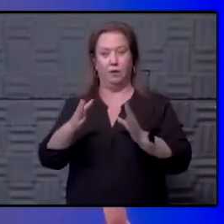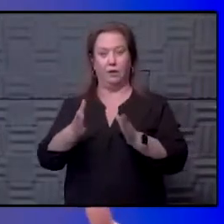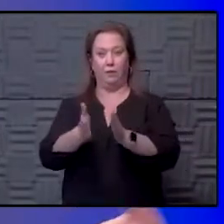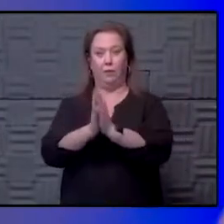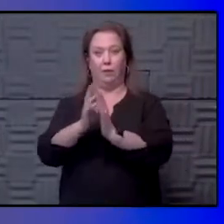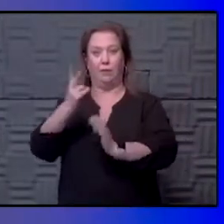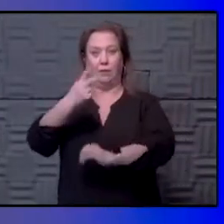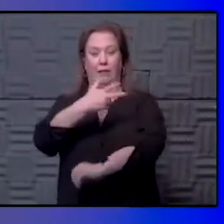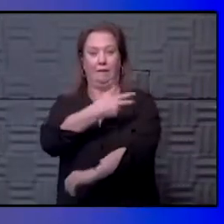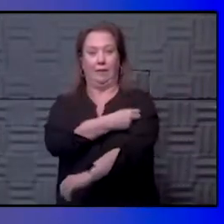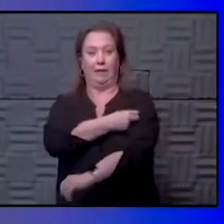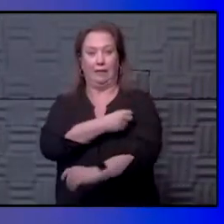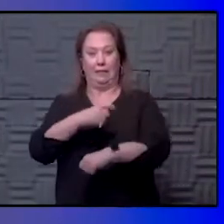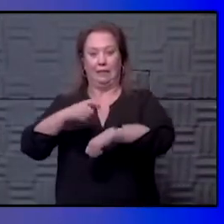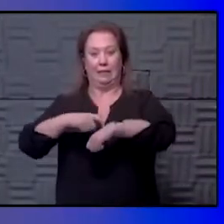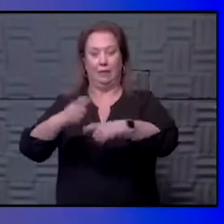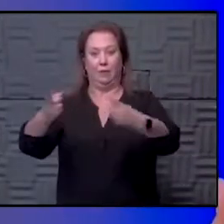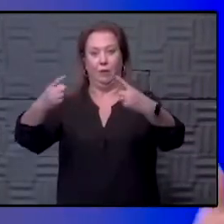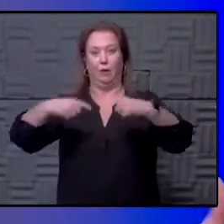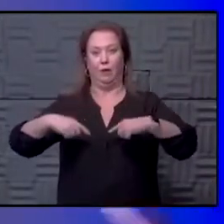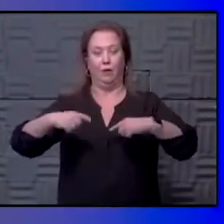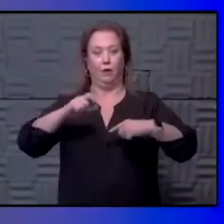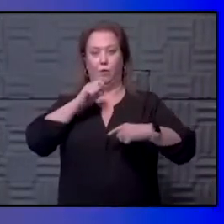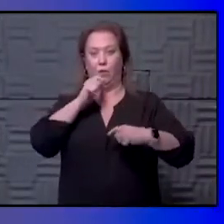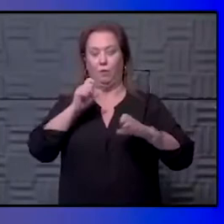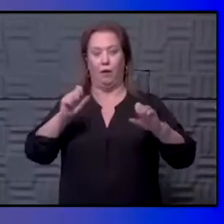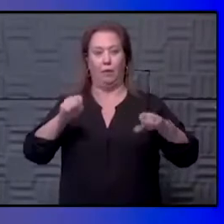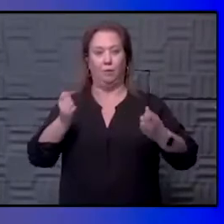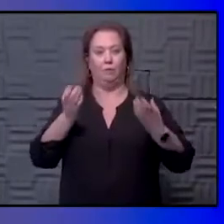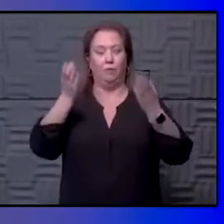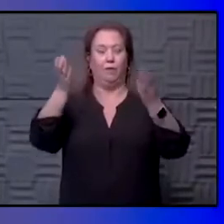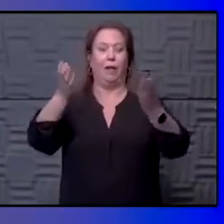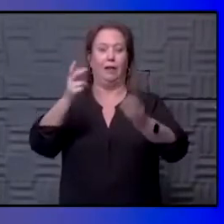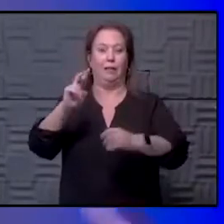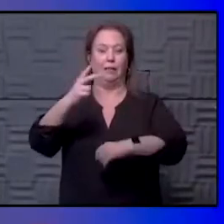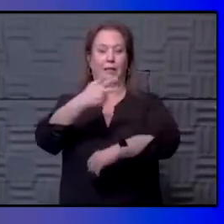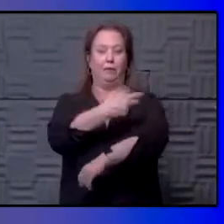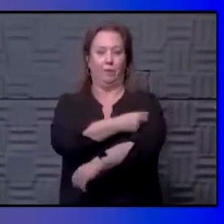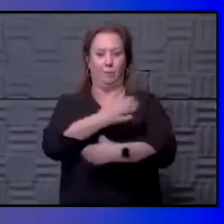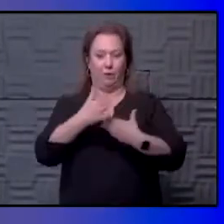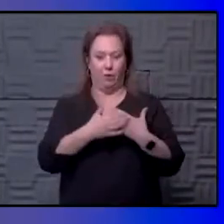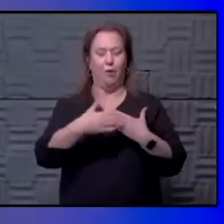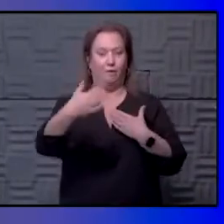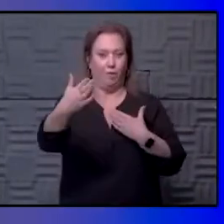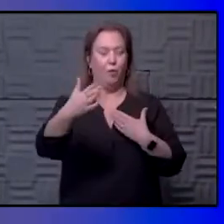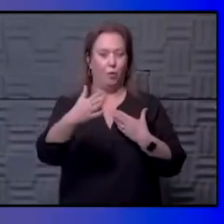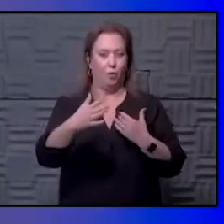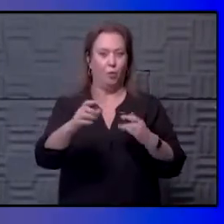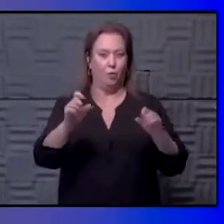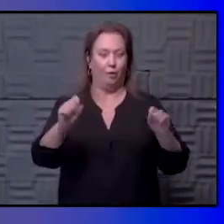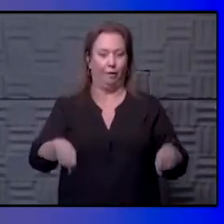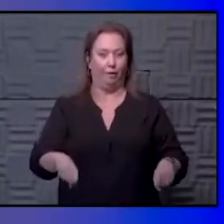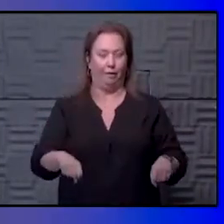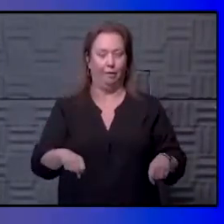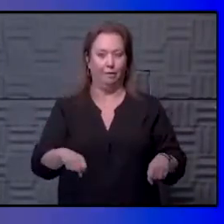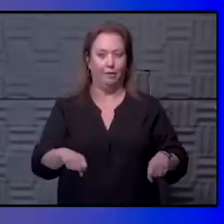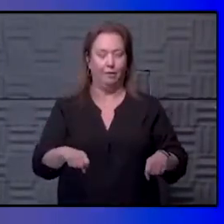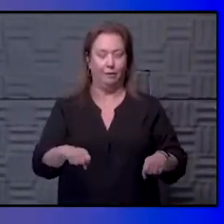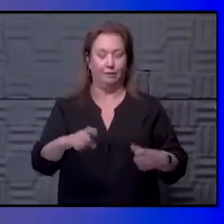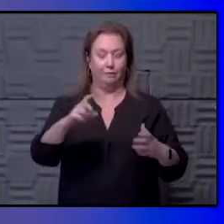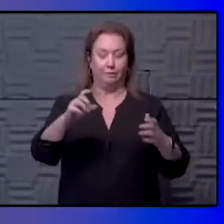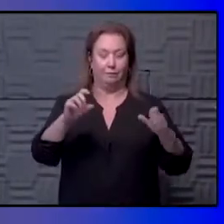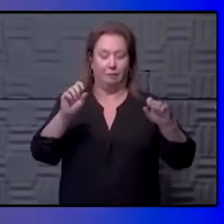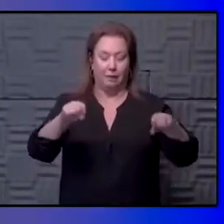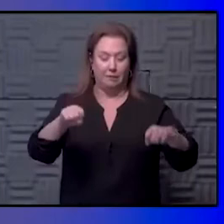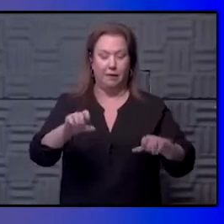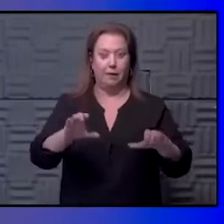second vaccine. But at the time that they were here, we weren't able to provide that. I think moving forward, that'll be something that we'll be able to take into consideration.